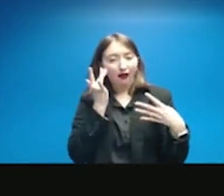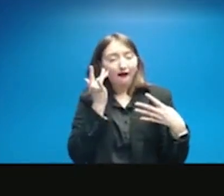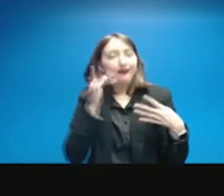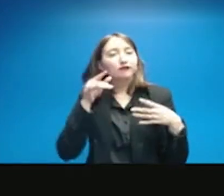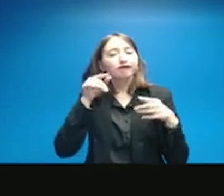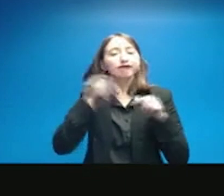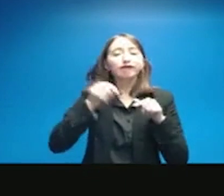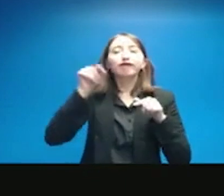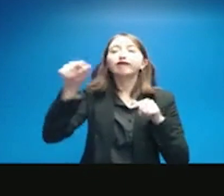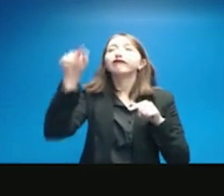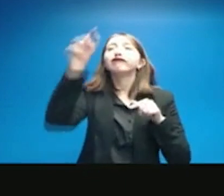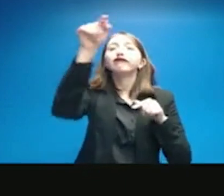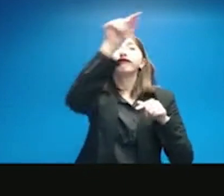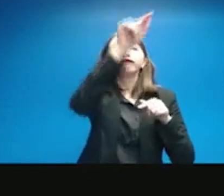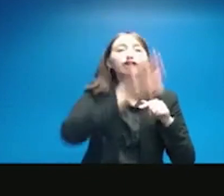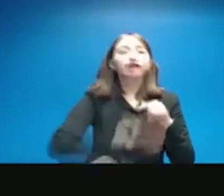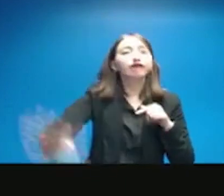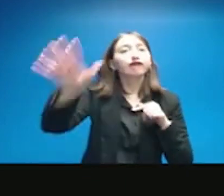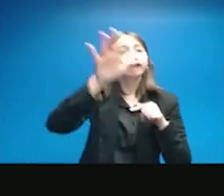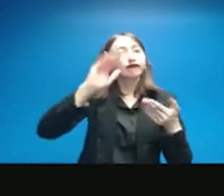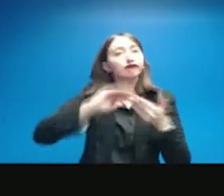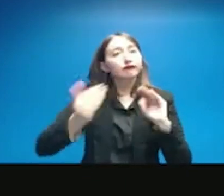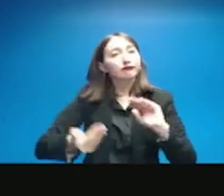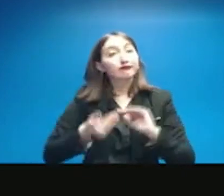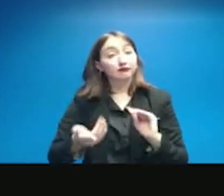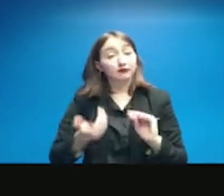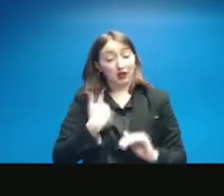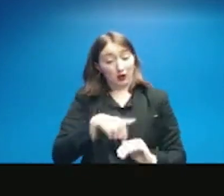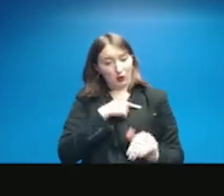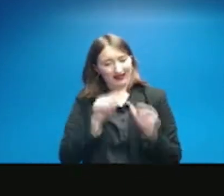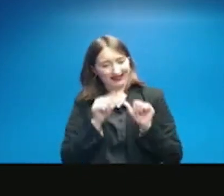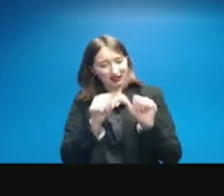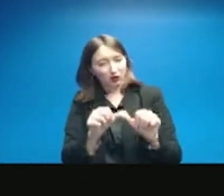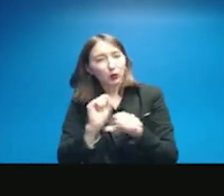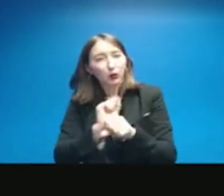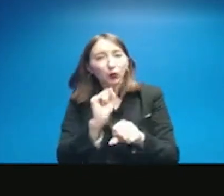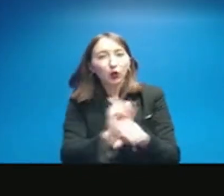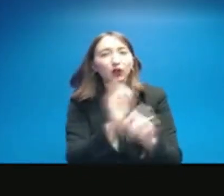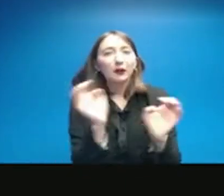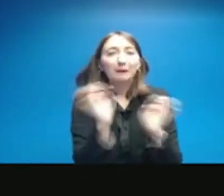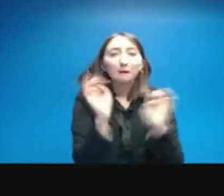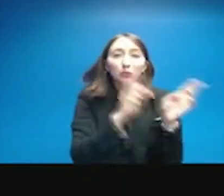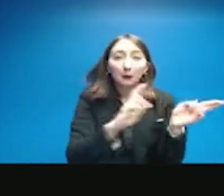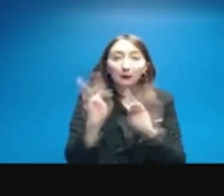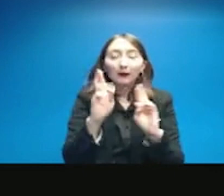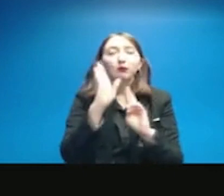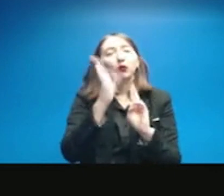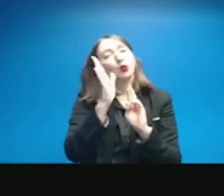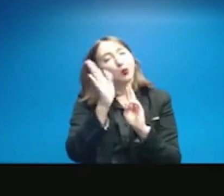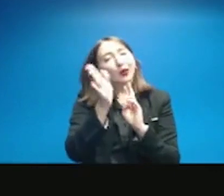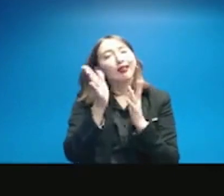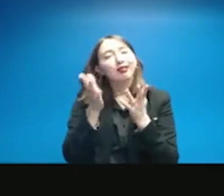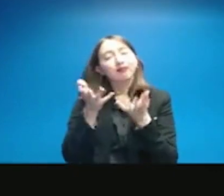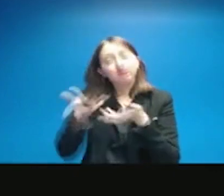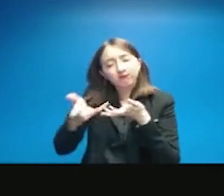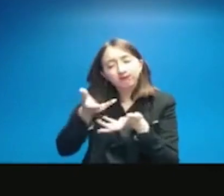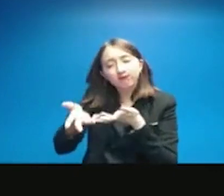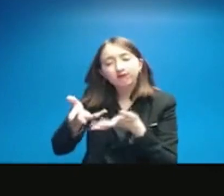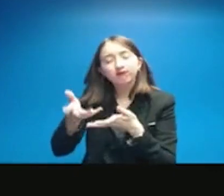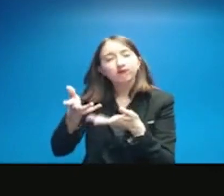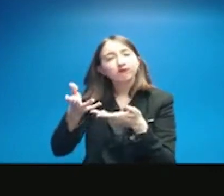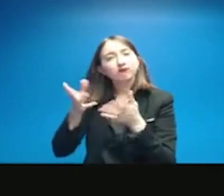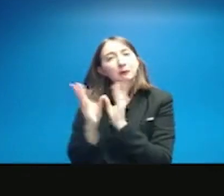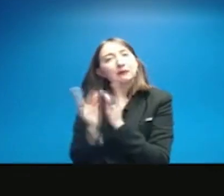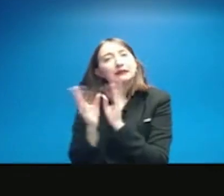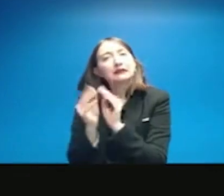As we continue our work on our emergency preparedness, we will be working with the community to engage